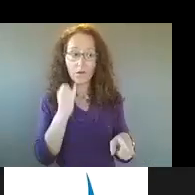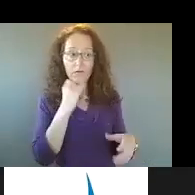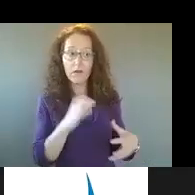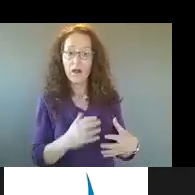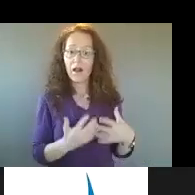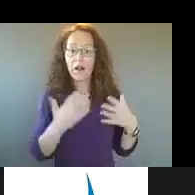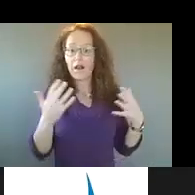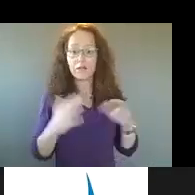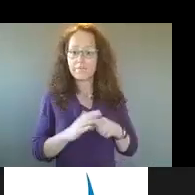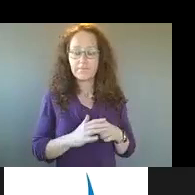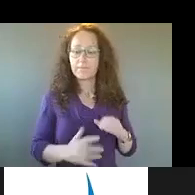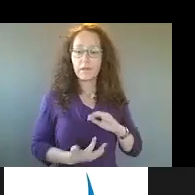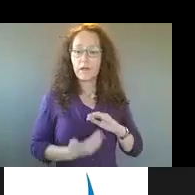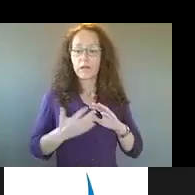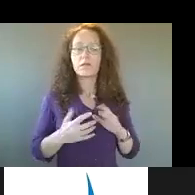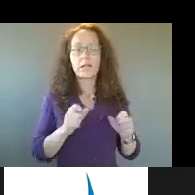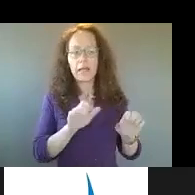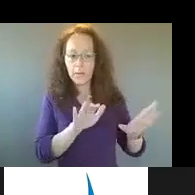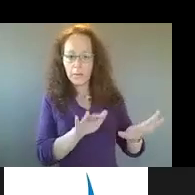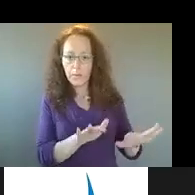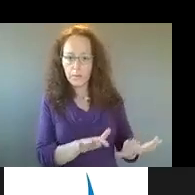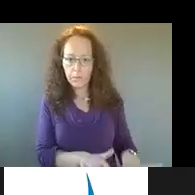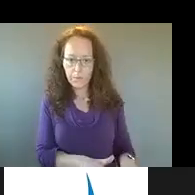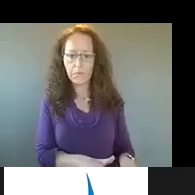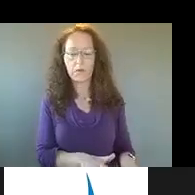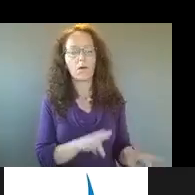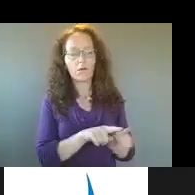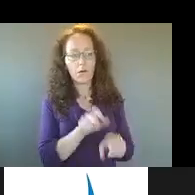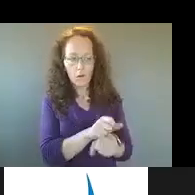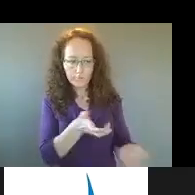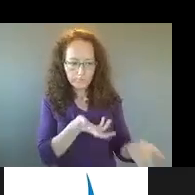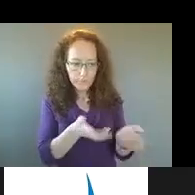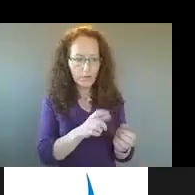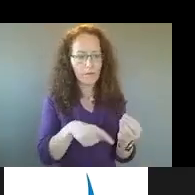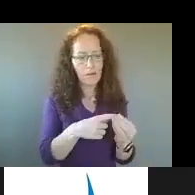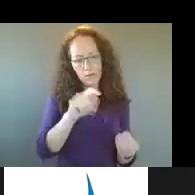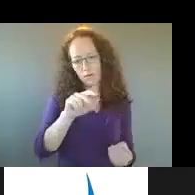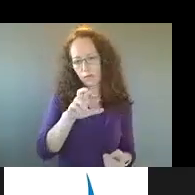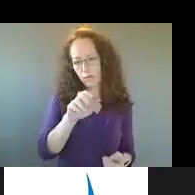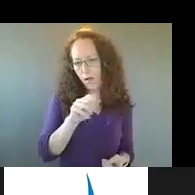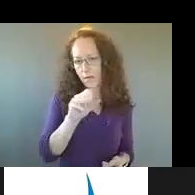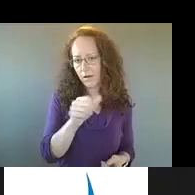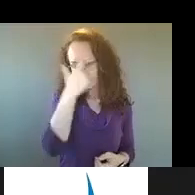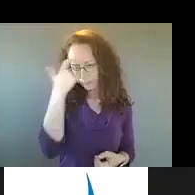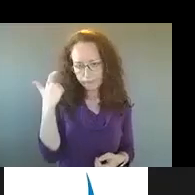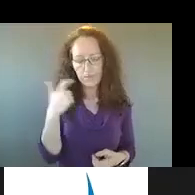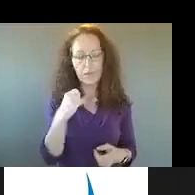resolution and trauma work with individuals and communities that are experiencing, um, any unsettling or challenges, um,